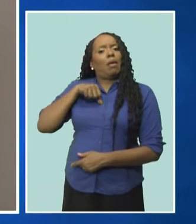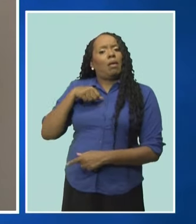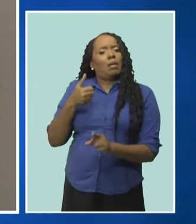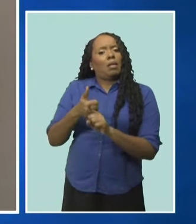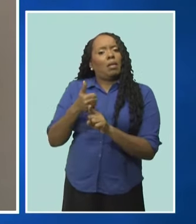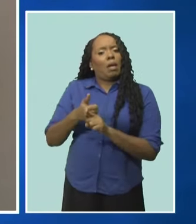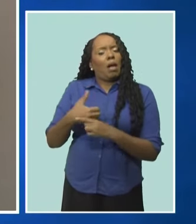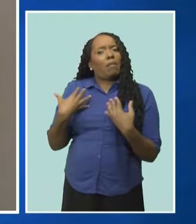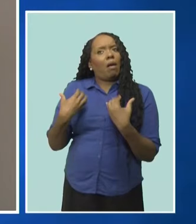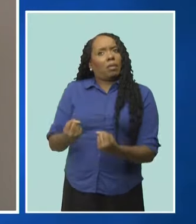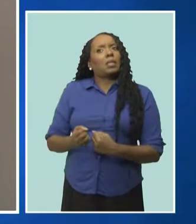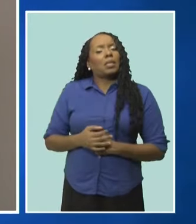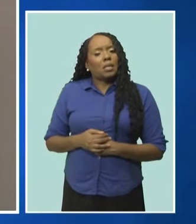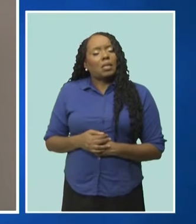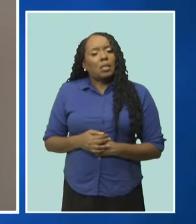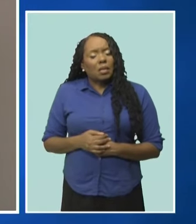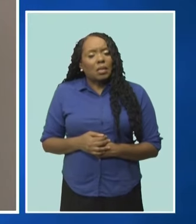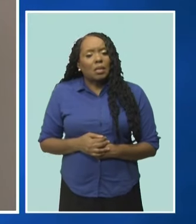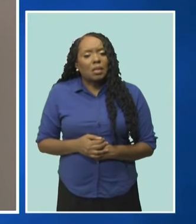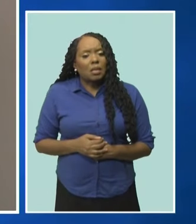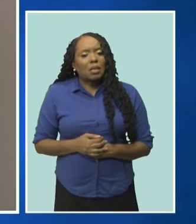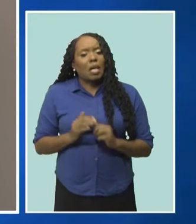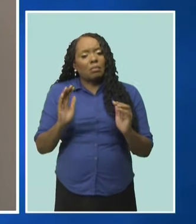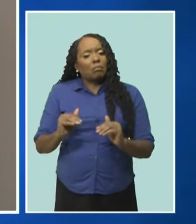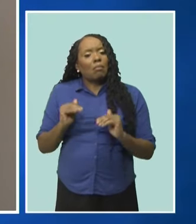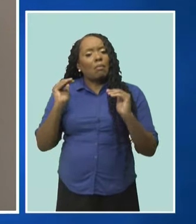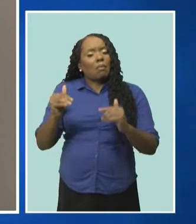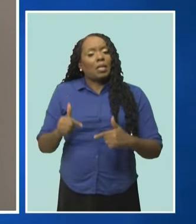life outlook. Uplifting their lives.